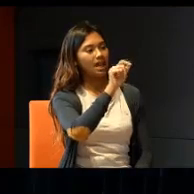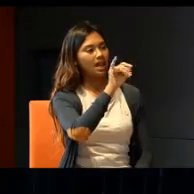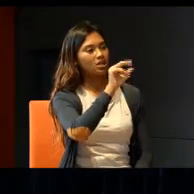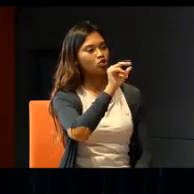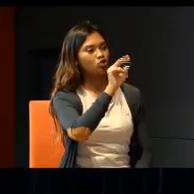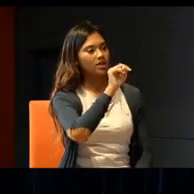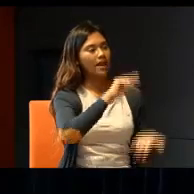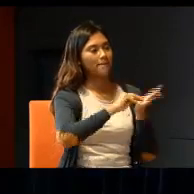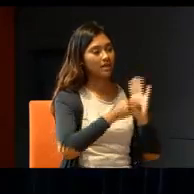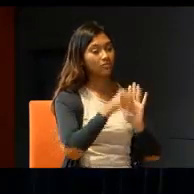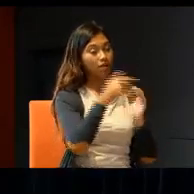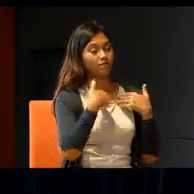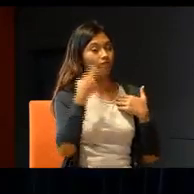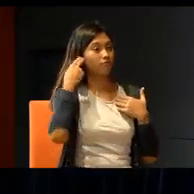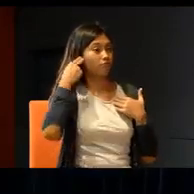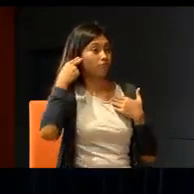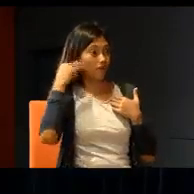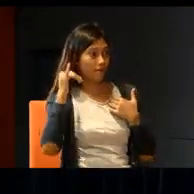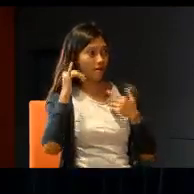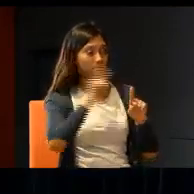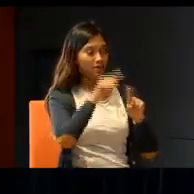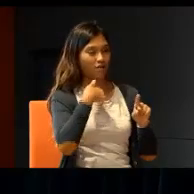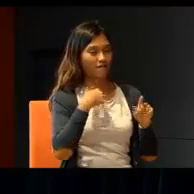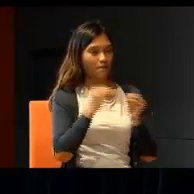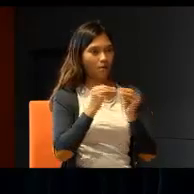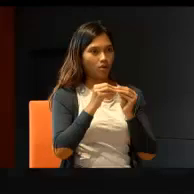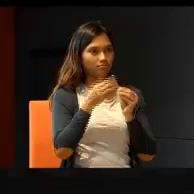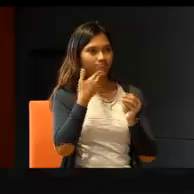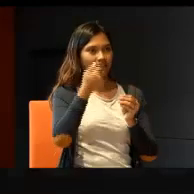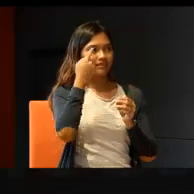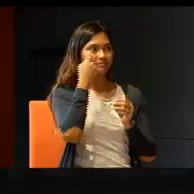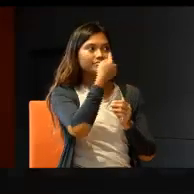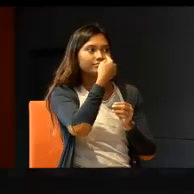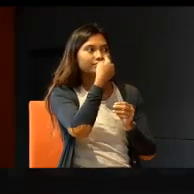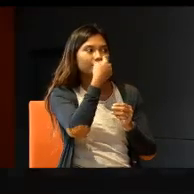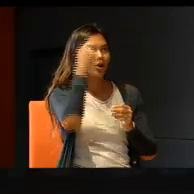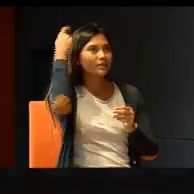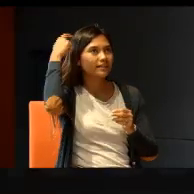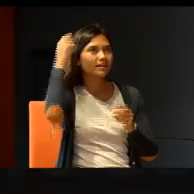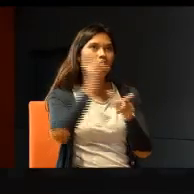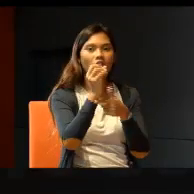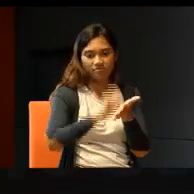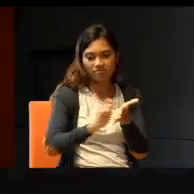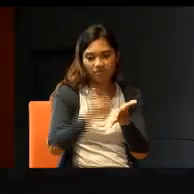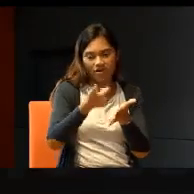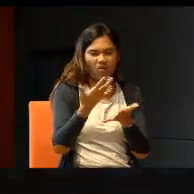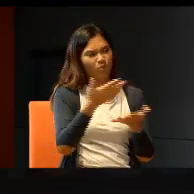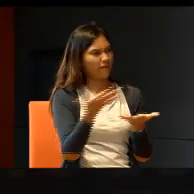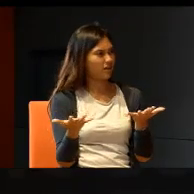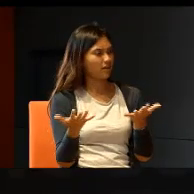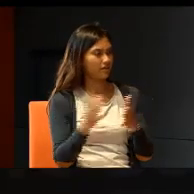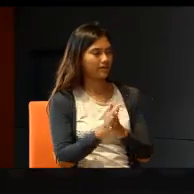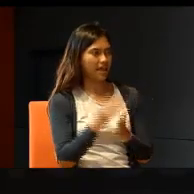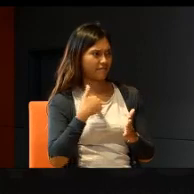you may have more equity in your sight, or in your thinking, or in your handwriting, or whatever it is. So